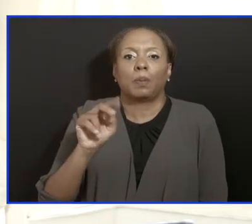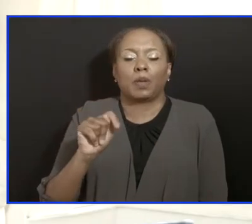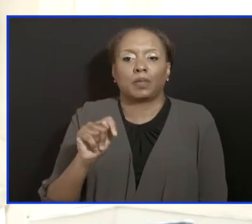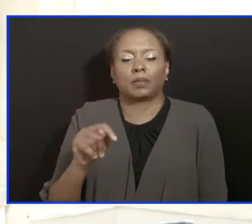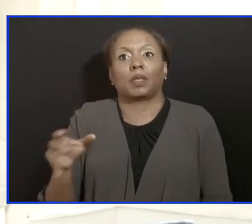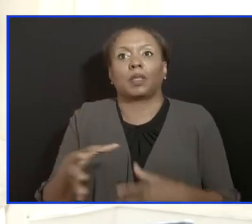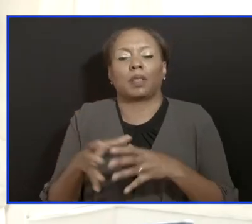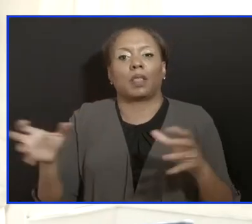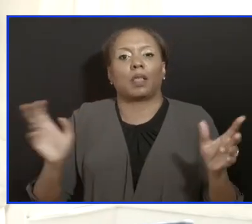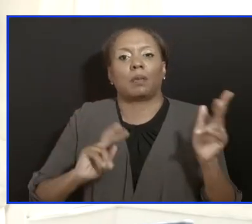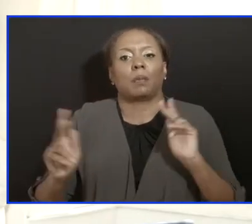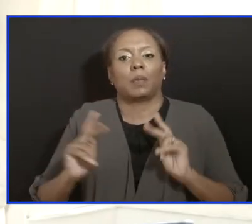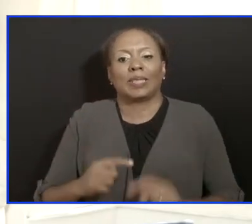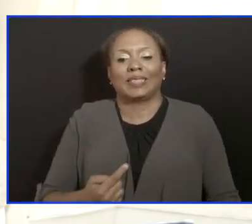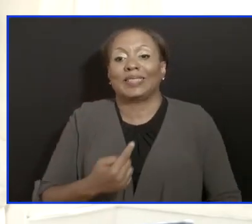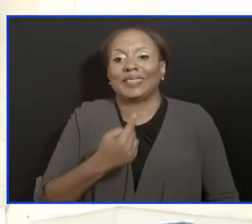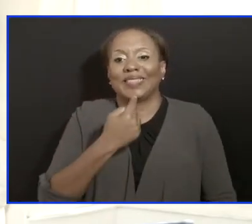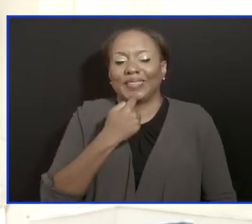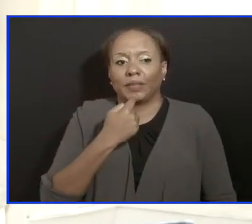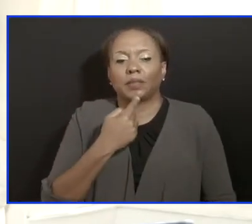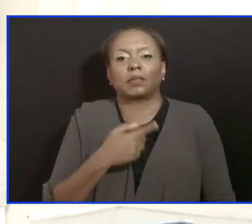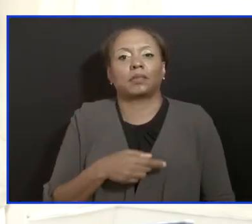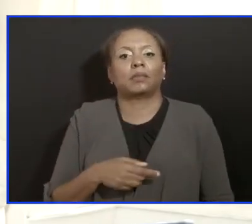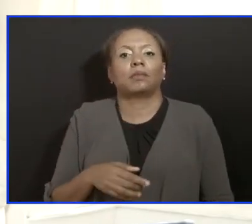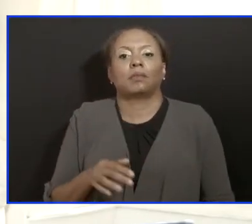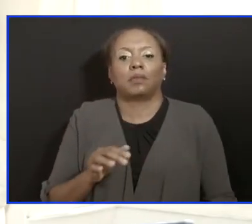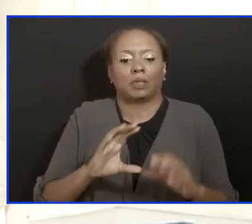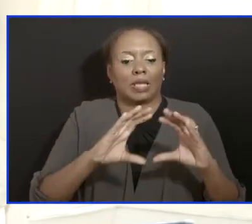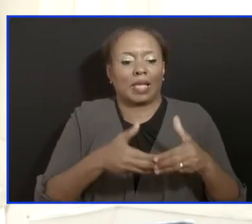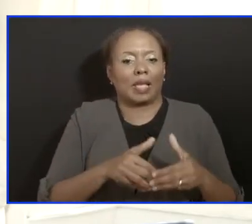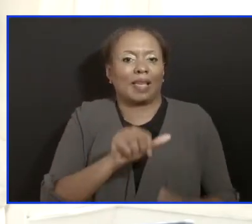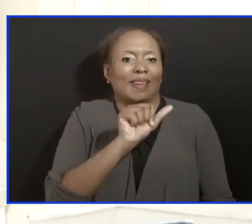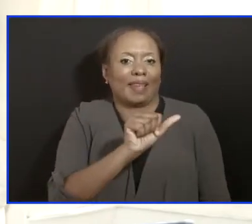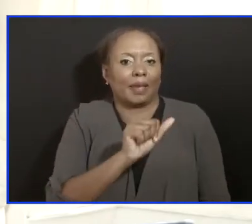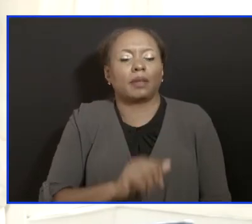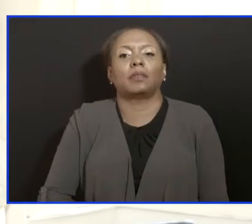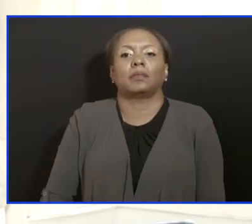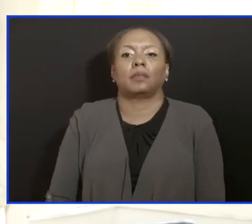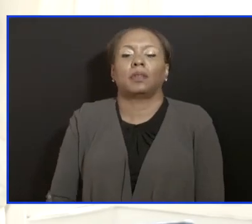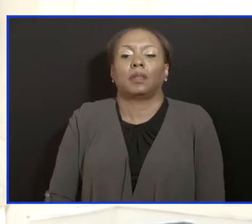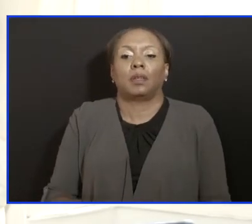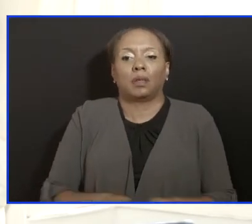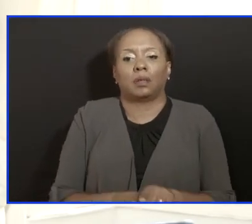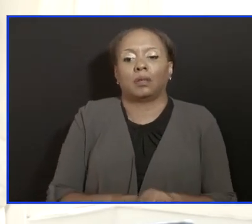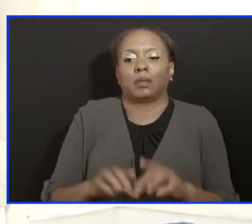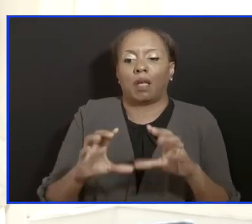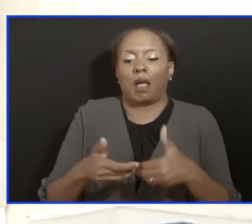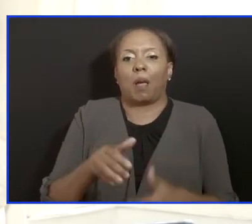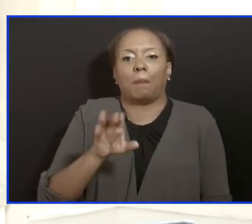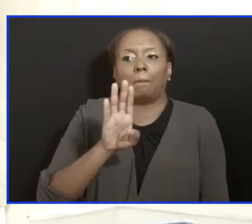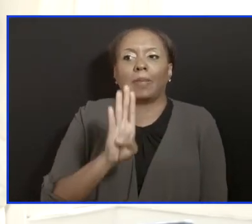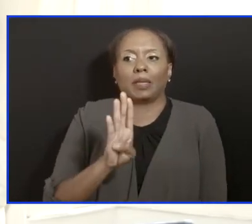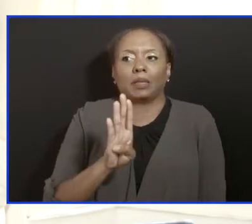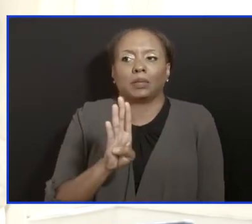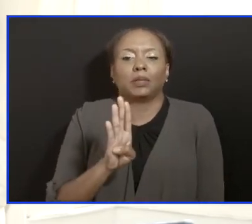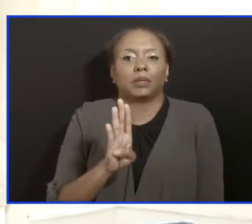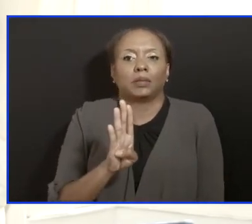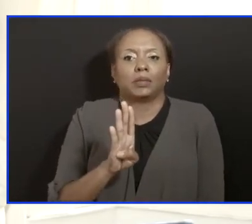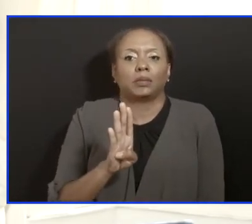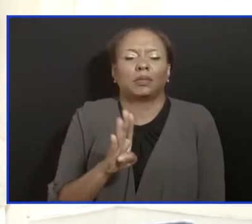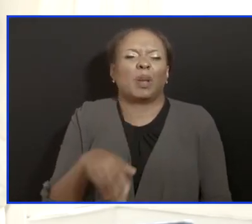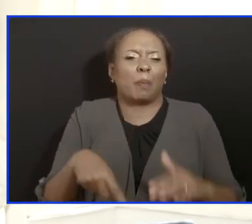isolation area. This is primary isolation A. And then primary isolation B, which was recently renamed as isolation